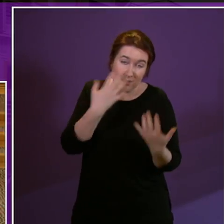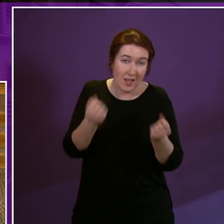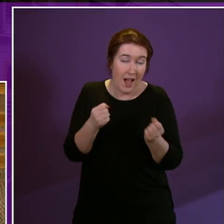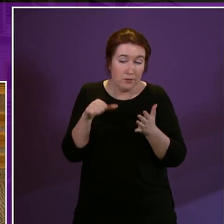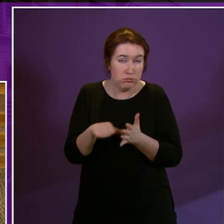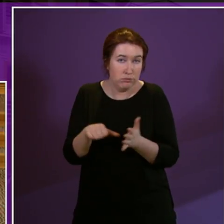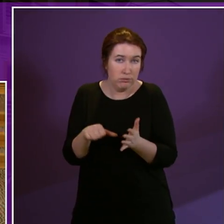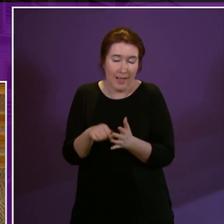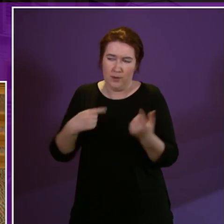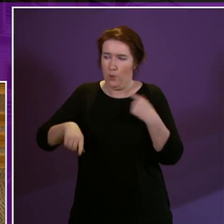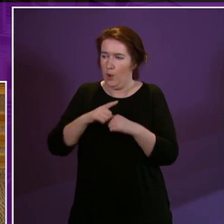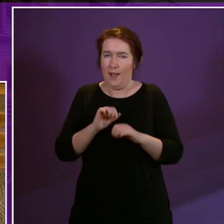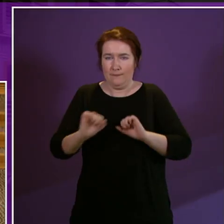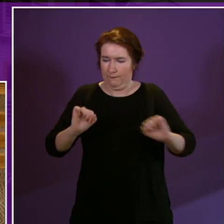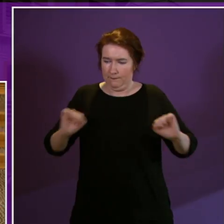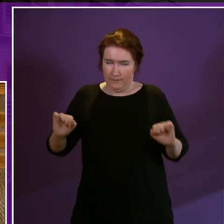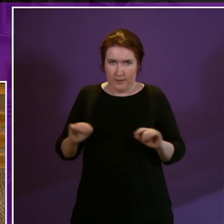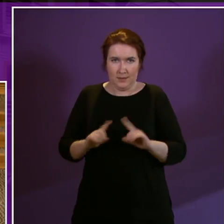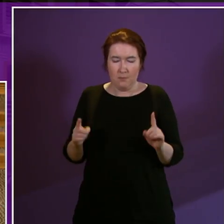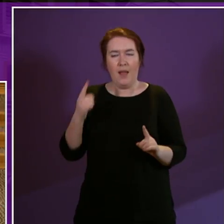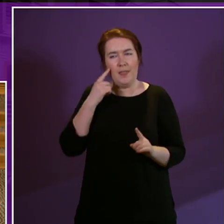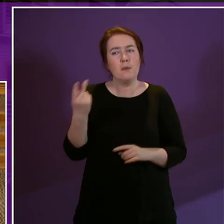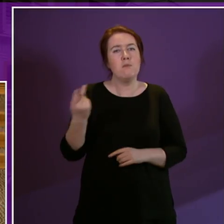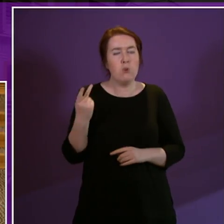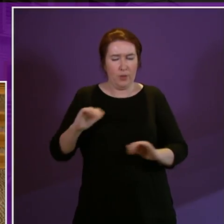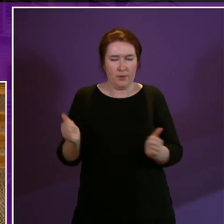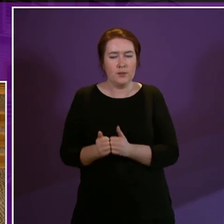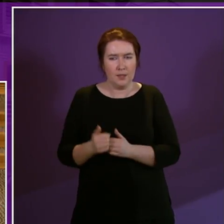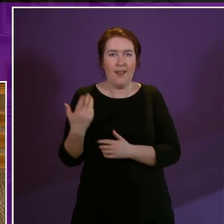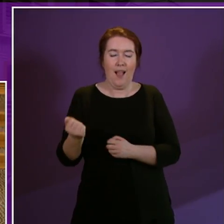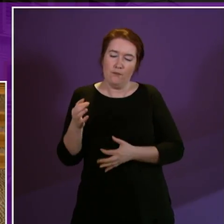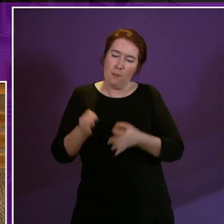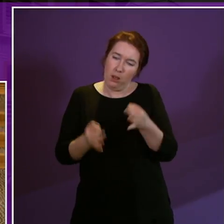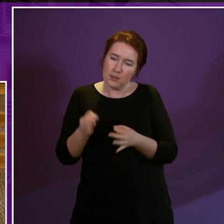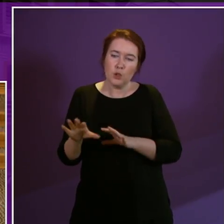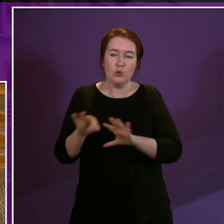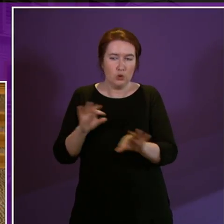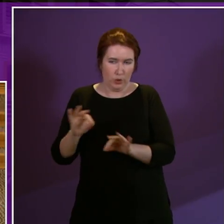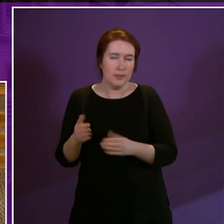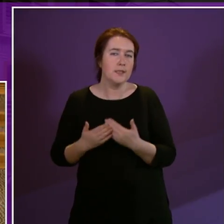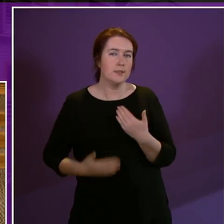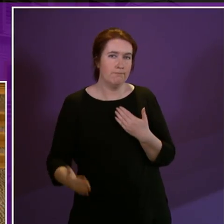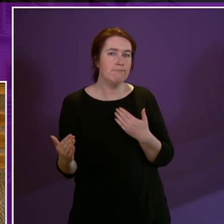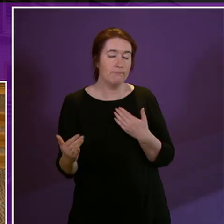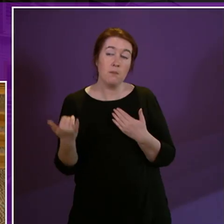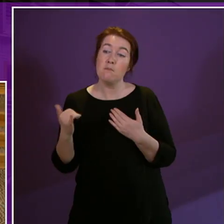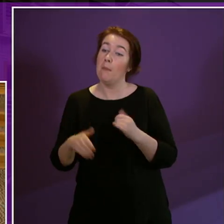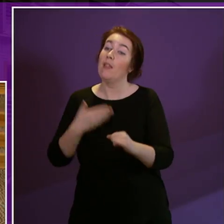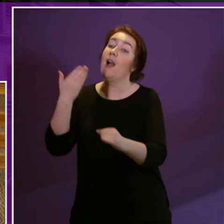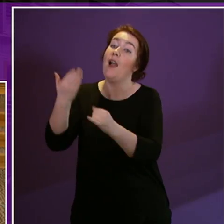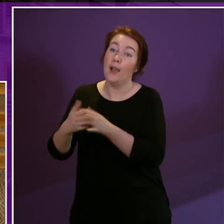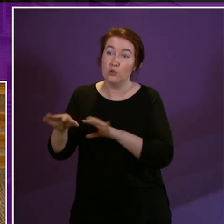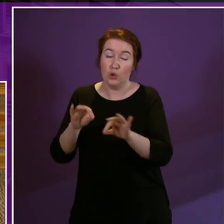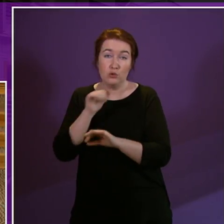differences between us but I think we both accept that there are political choices to make and whilst we might not agree on the final